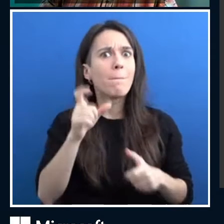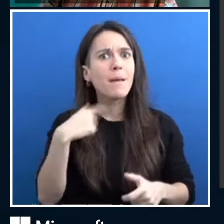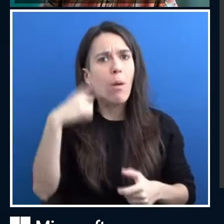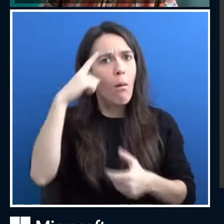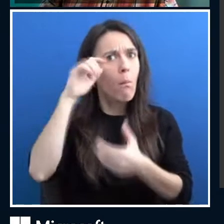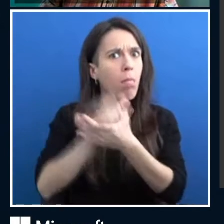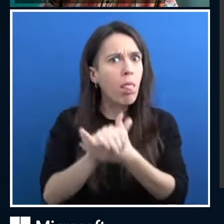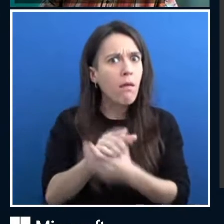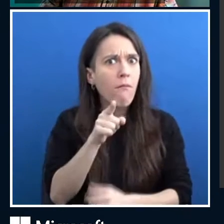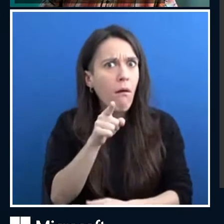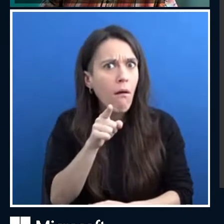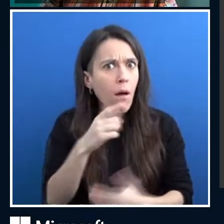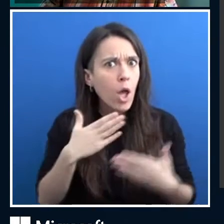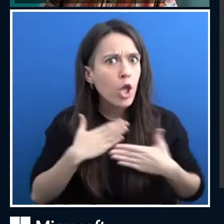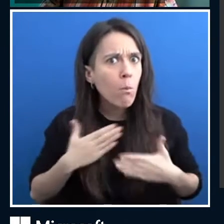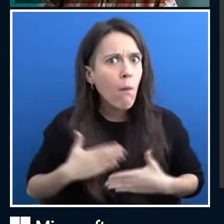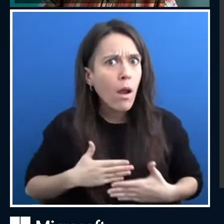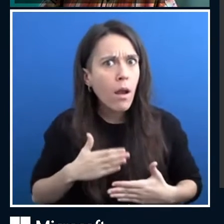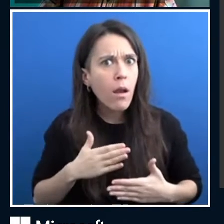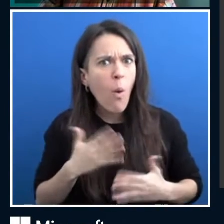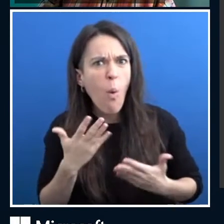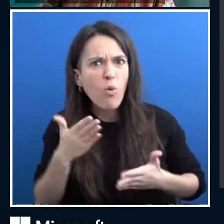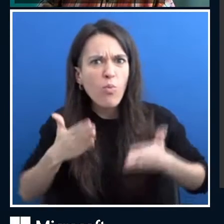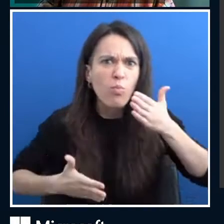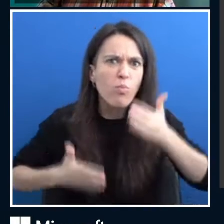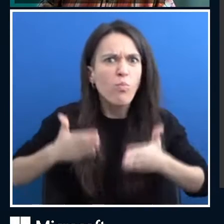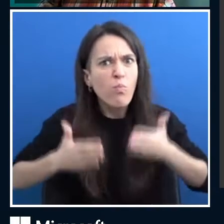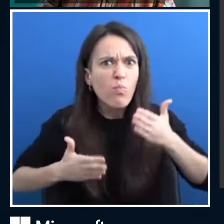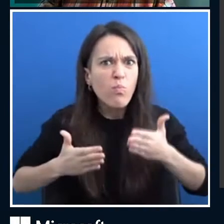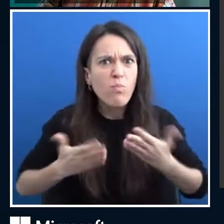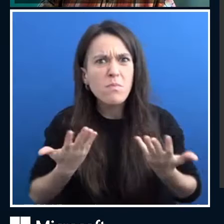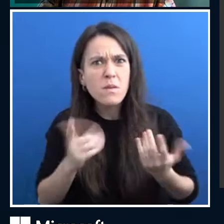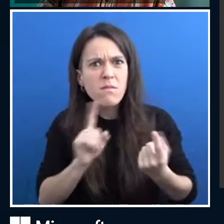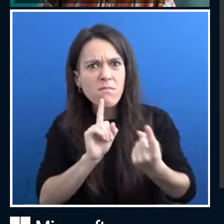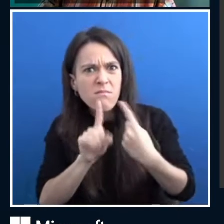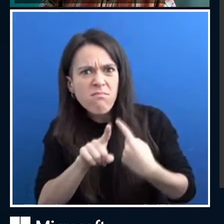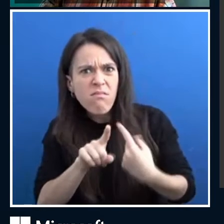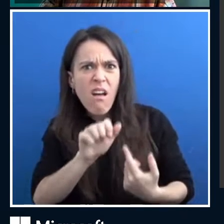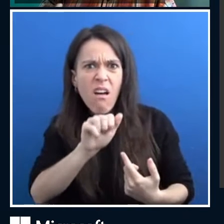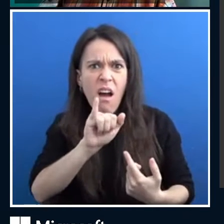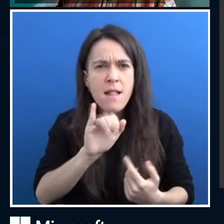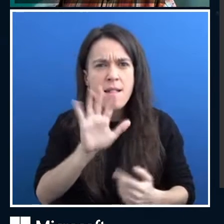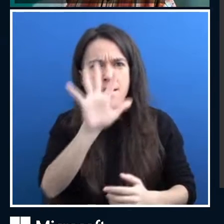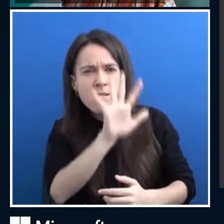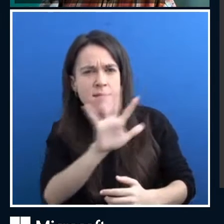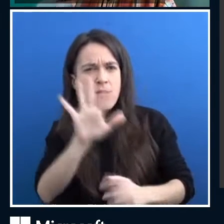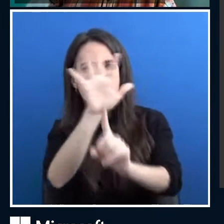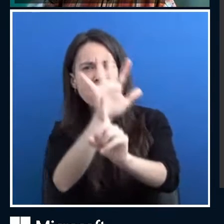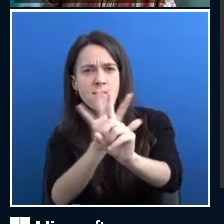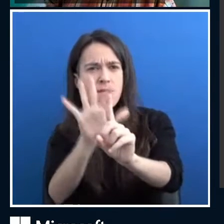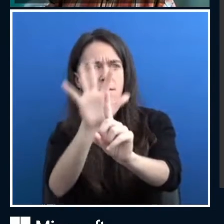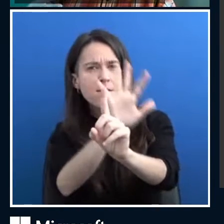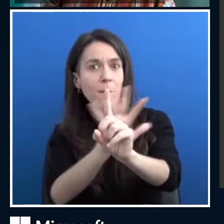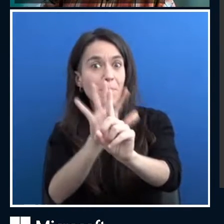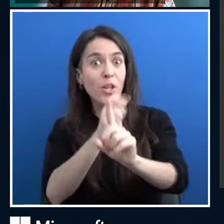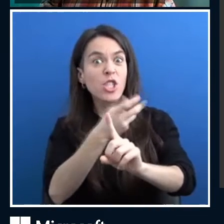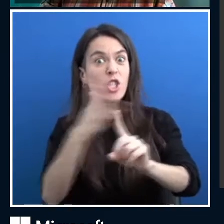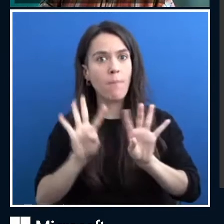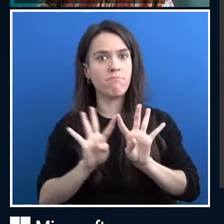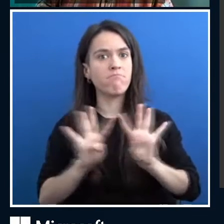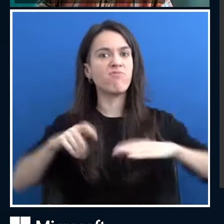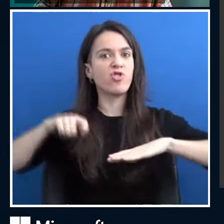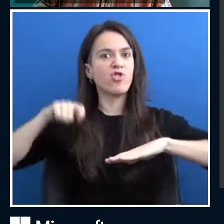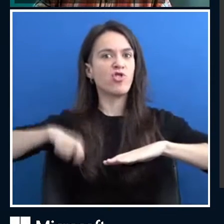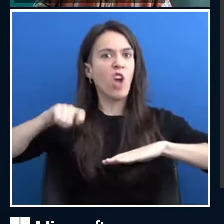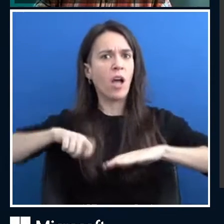human being behind this bot and not an artificial intelligence. And that's why there were certain judges who said that this is a